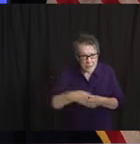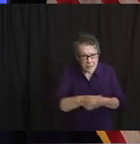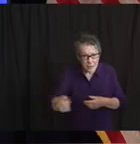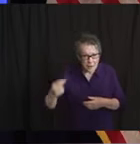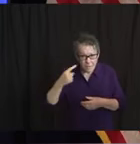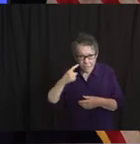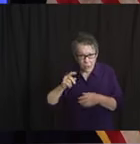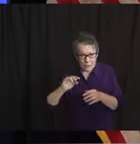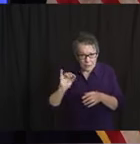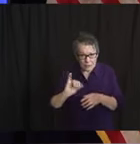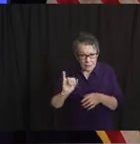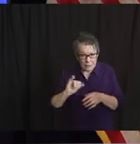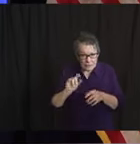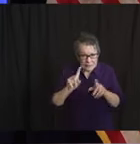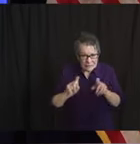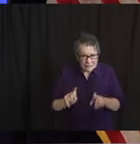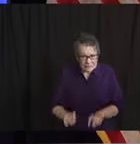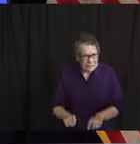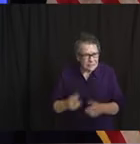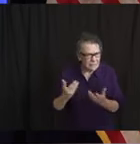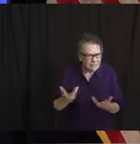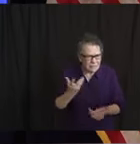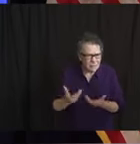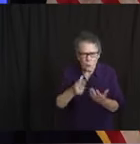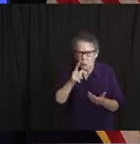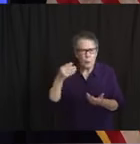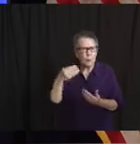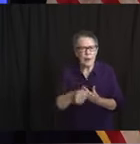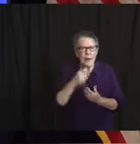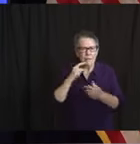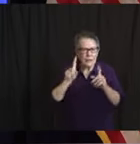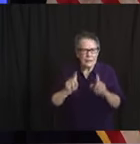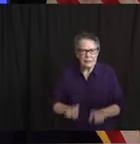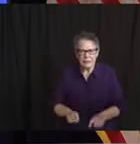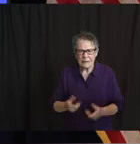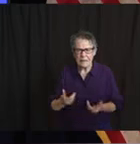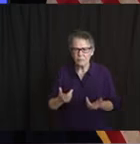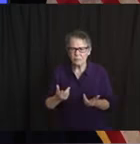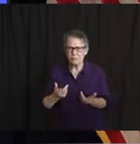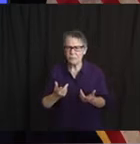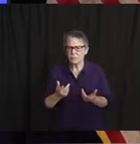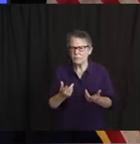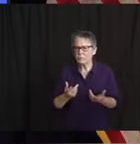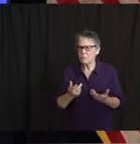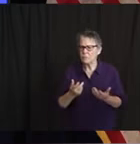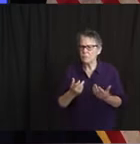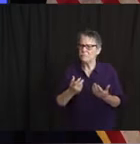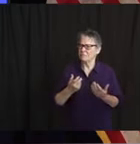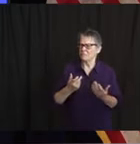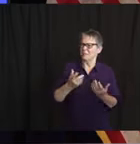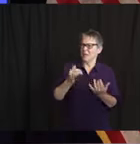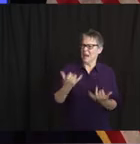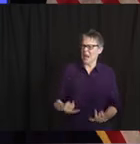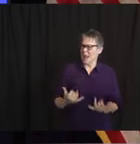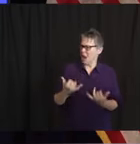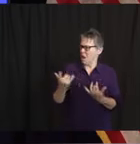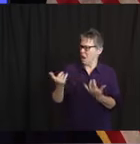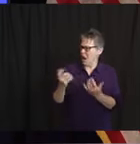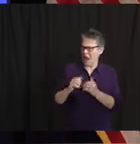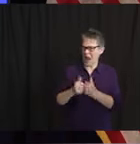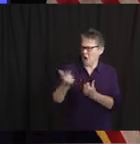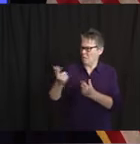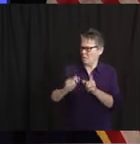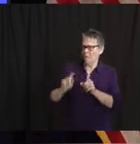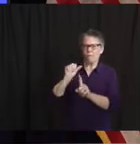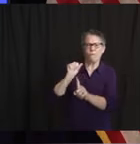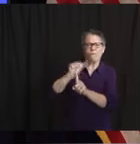Commissioner, I'm really just curious how widespread or prevalent are the cases of these fraud contact tracing that you've been hearing about and that you mentioned. And